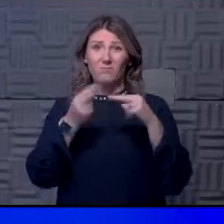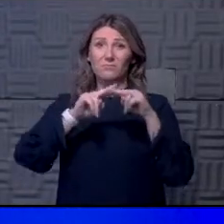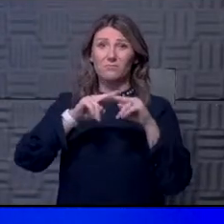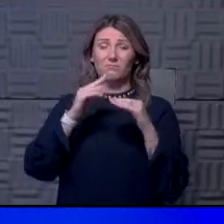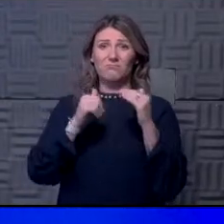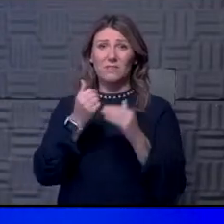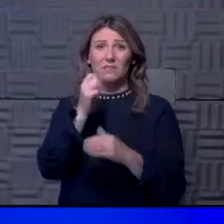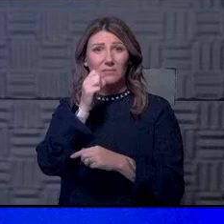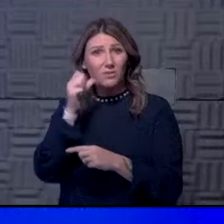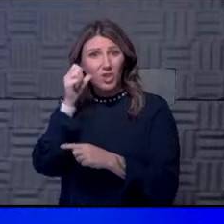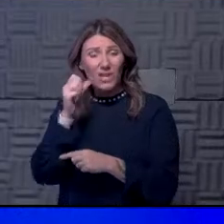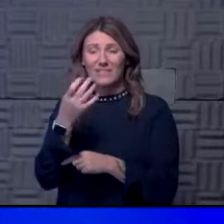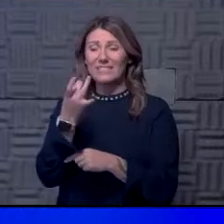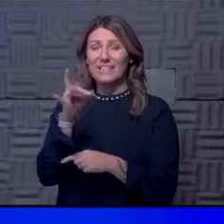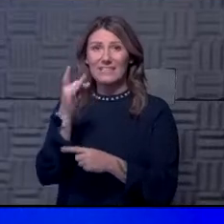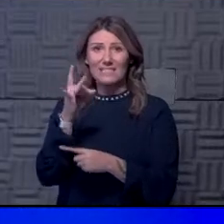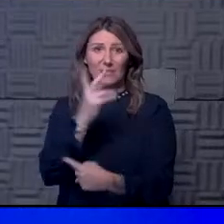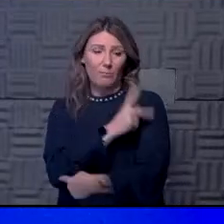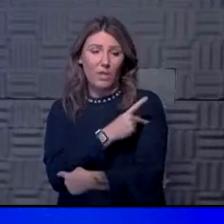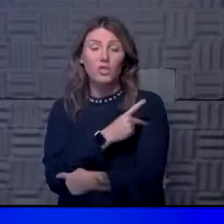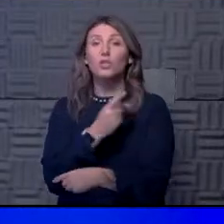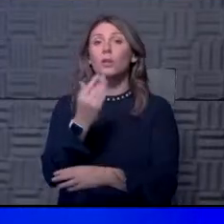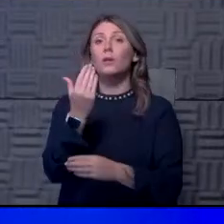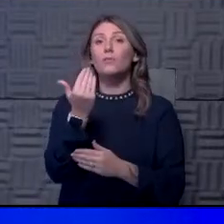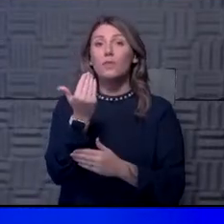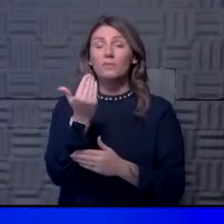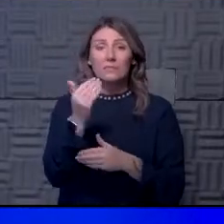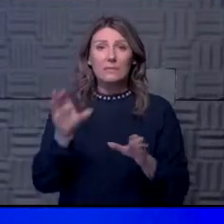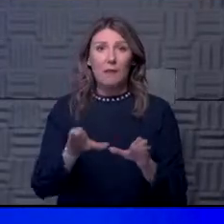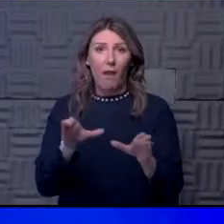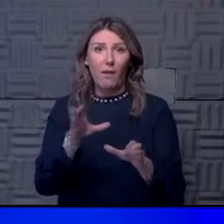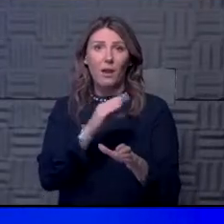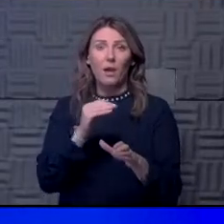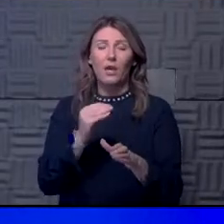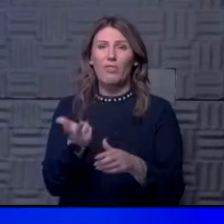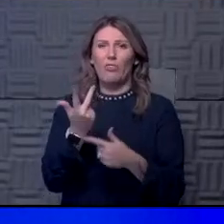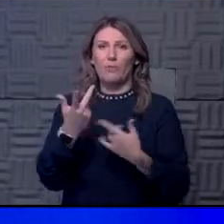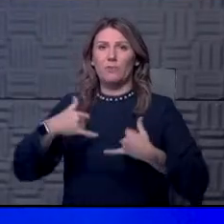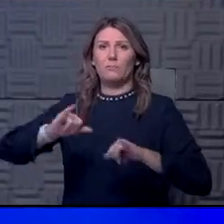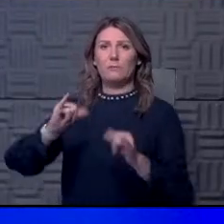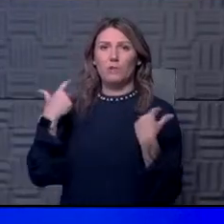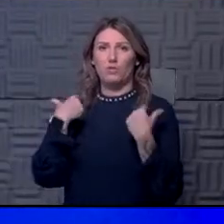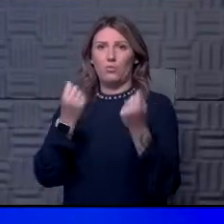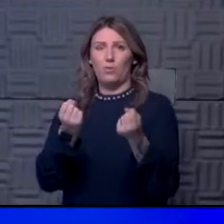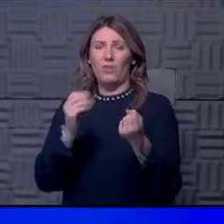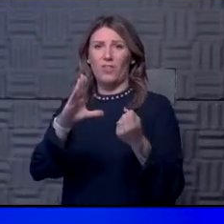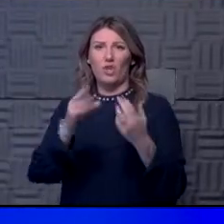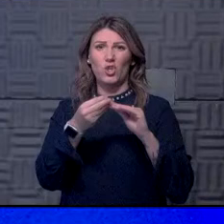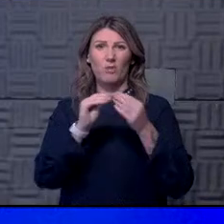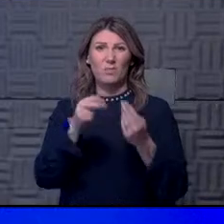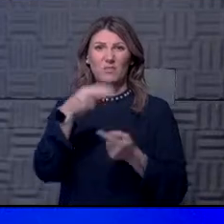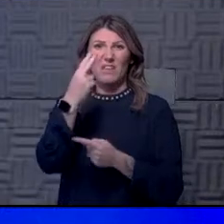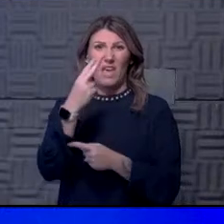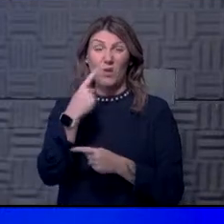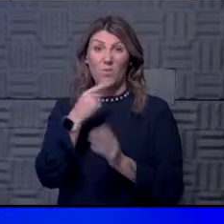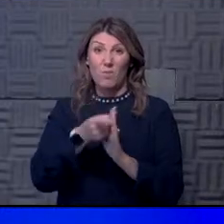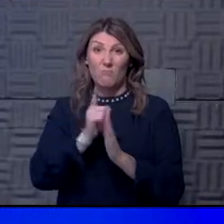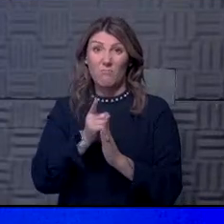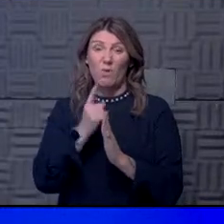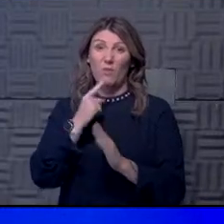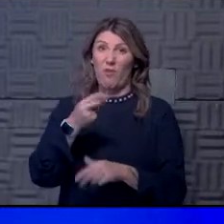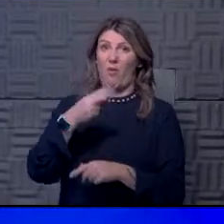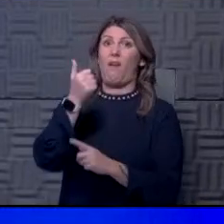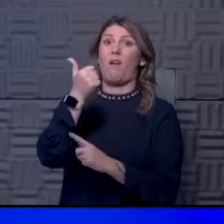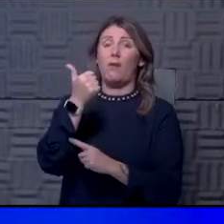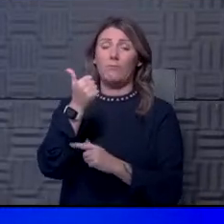have 18 patients. 15 of those are active and then three recovering. So their numbers are staying high too. At one point they were higher than us.